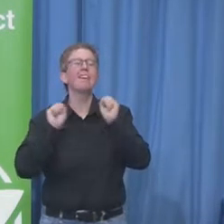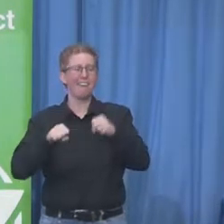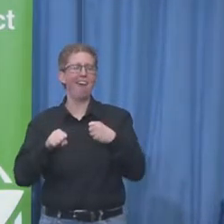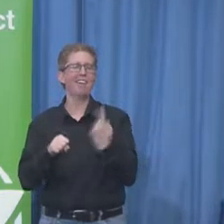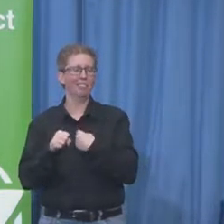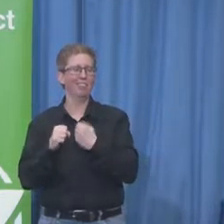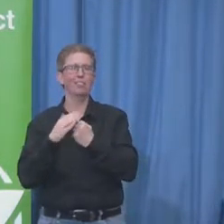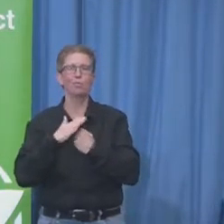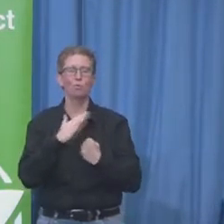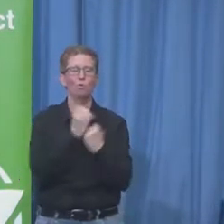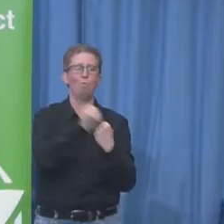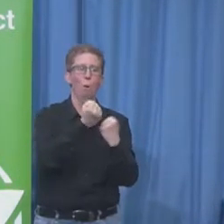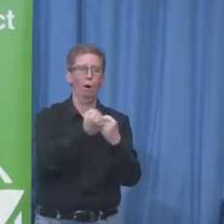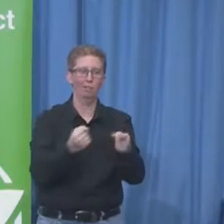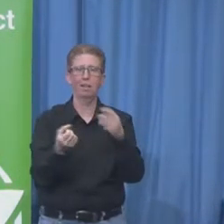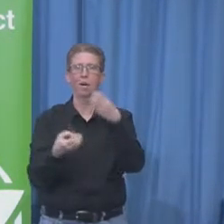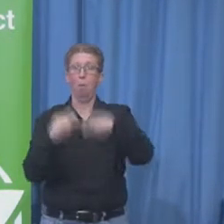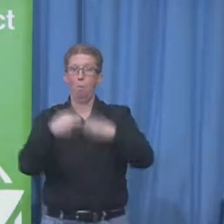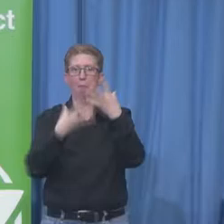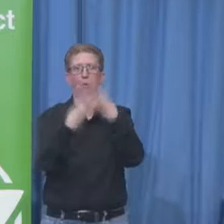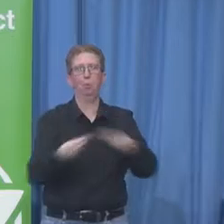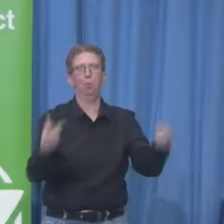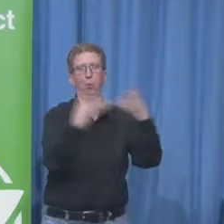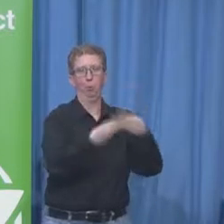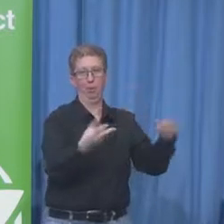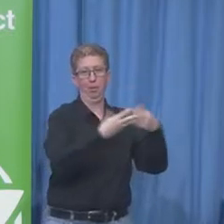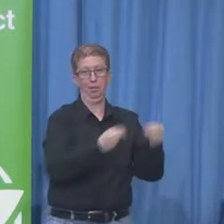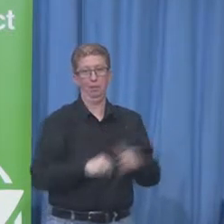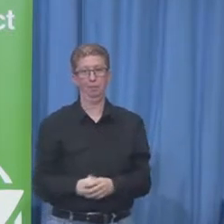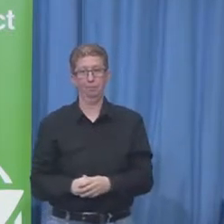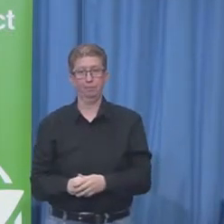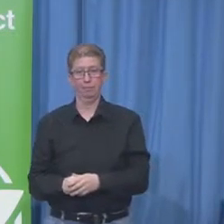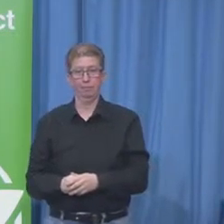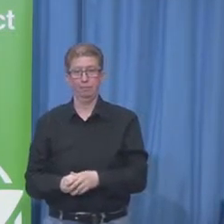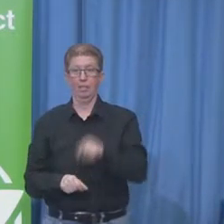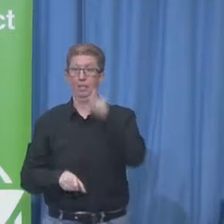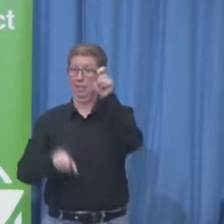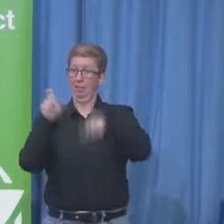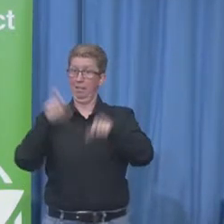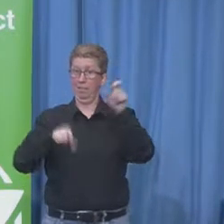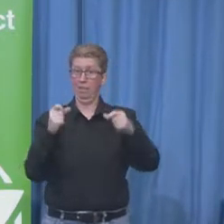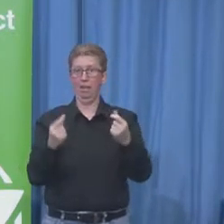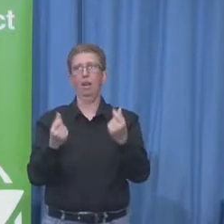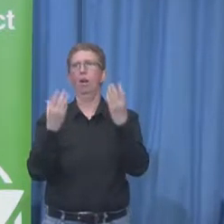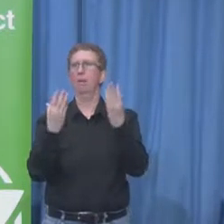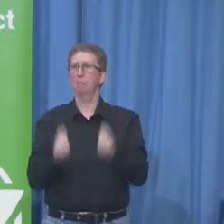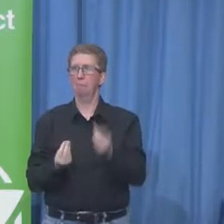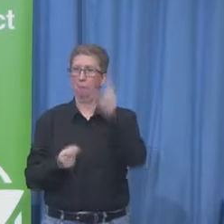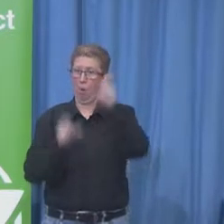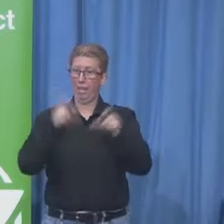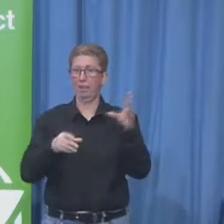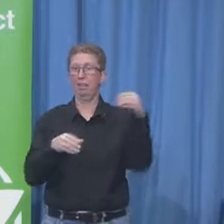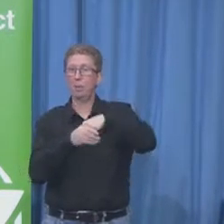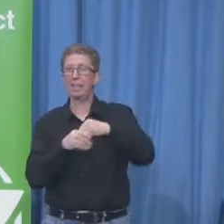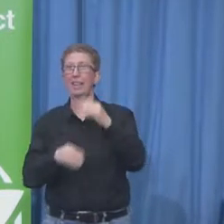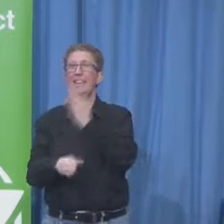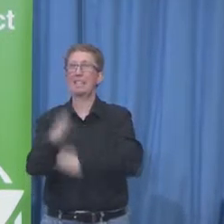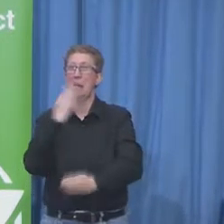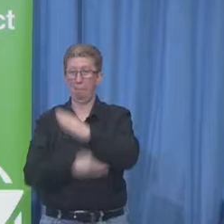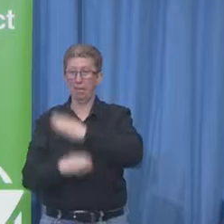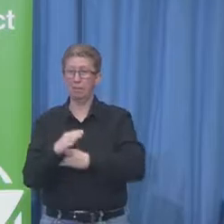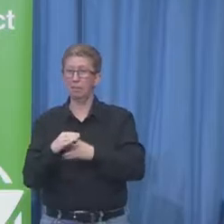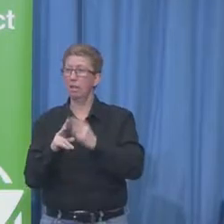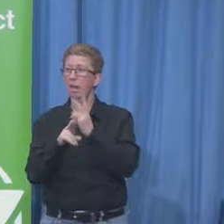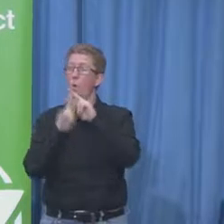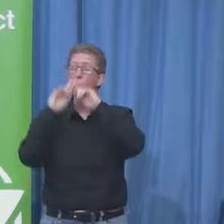employment of people with disabilities in the world is awful, tragic, unacceptable in a civilized world is the way I would describe it. Eighty percent of